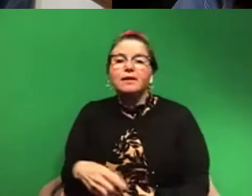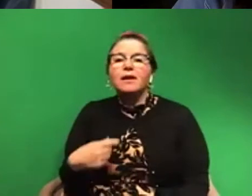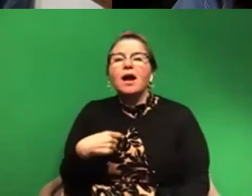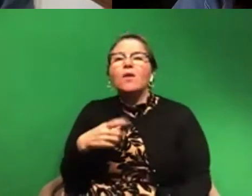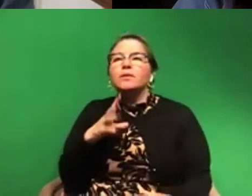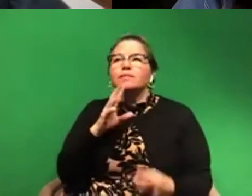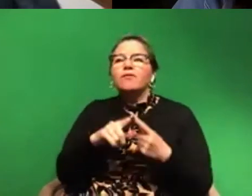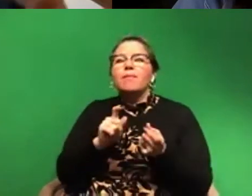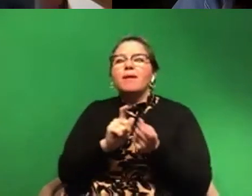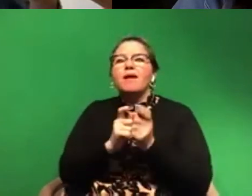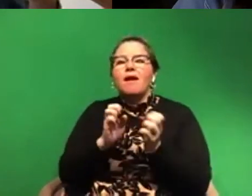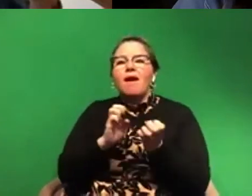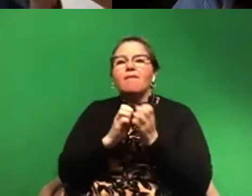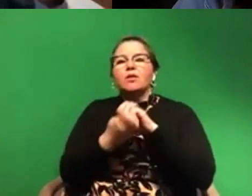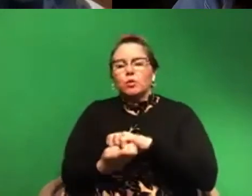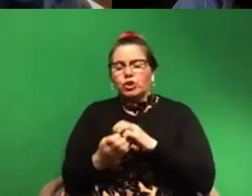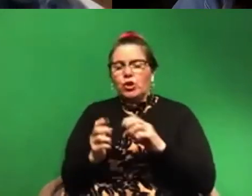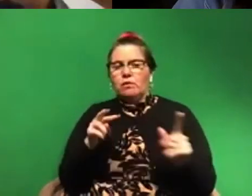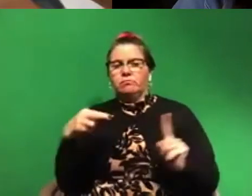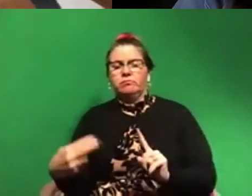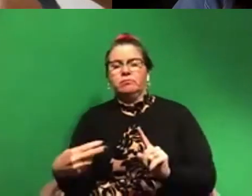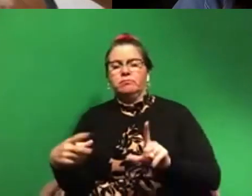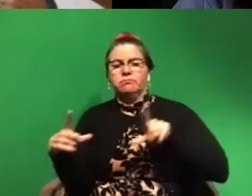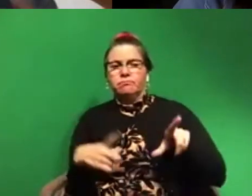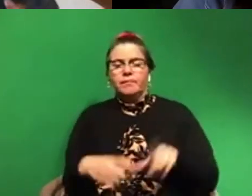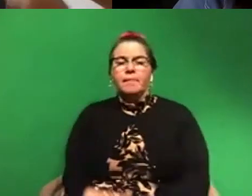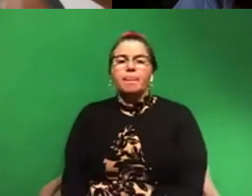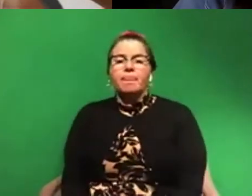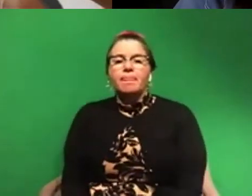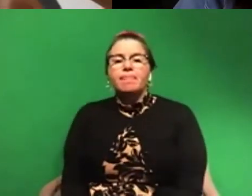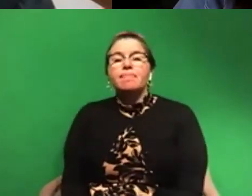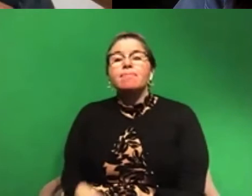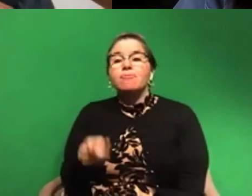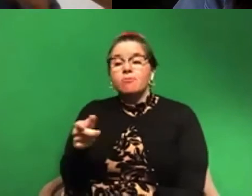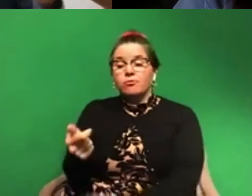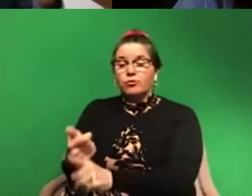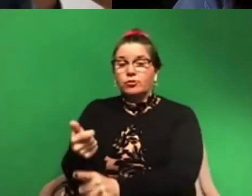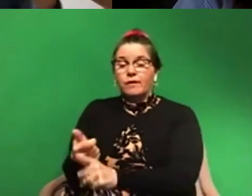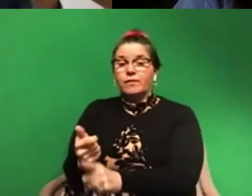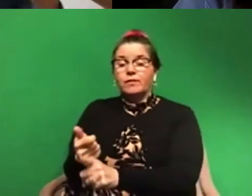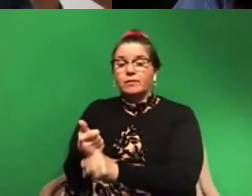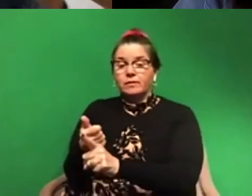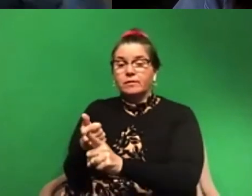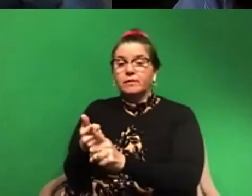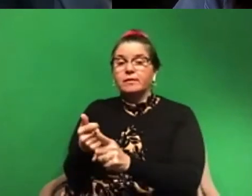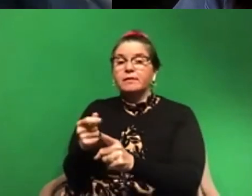you are really, really, really similar to your parents because you're their offspring.